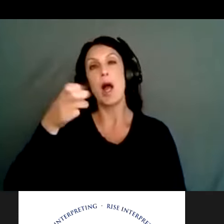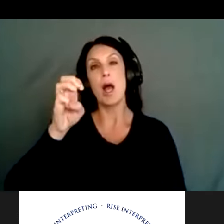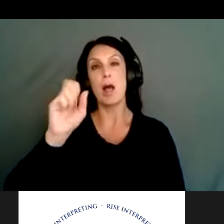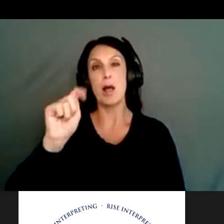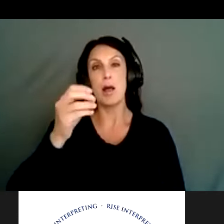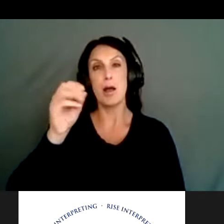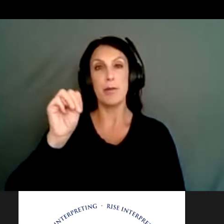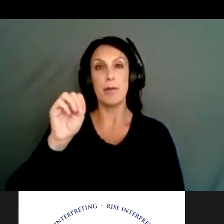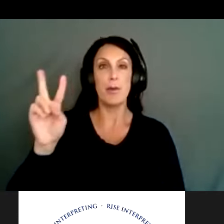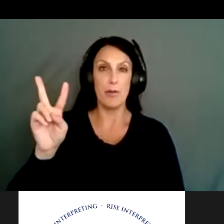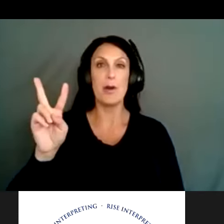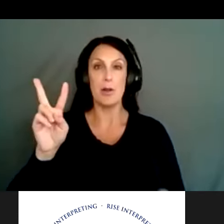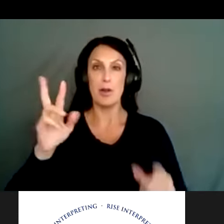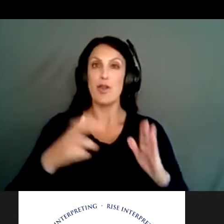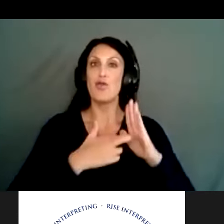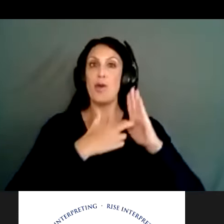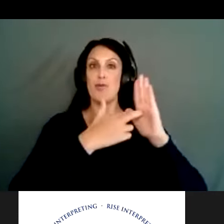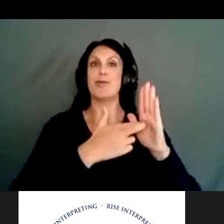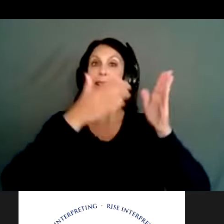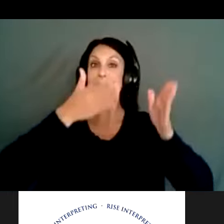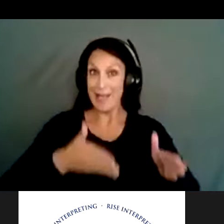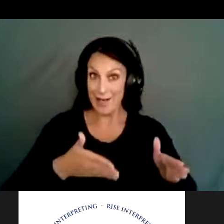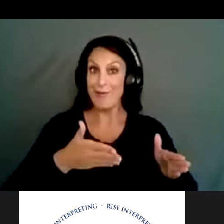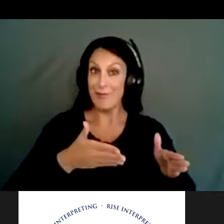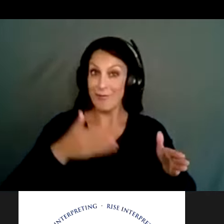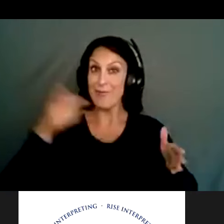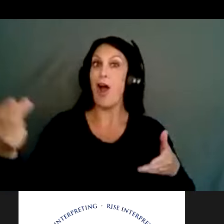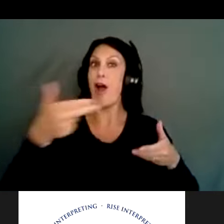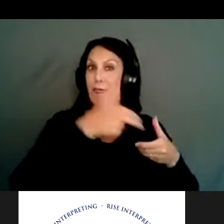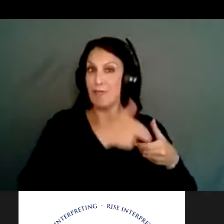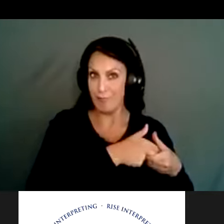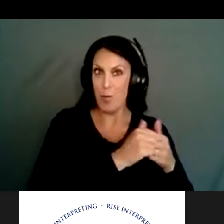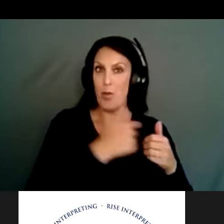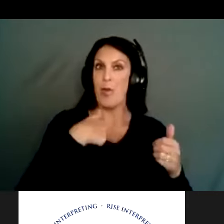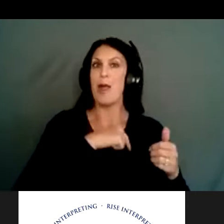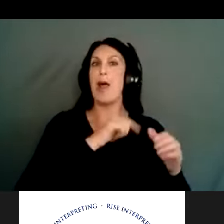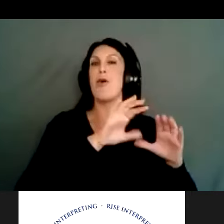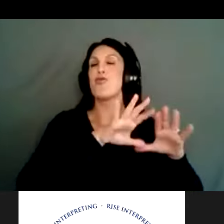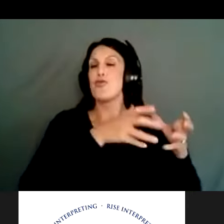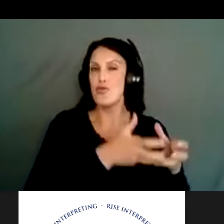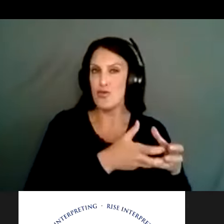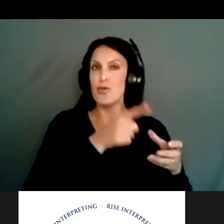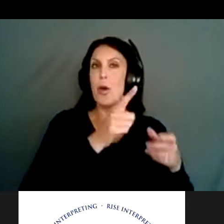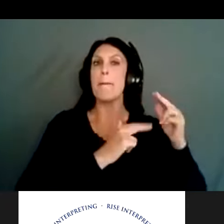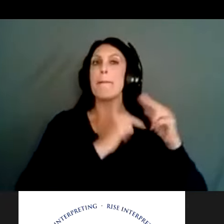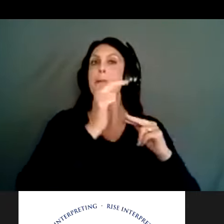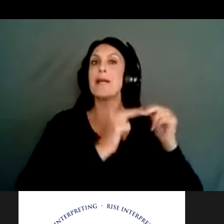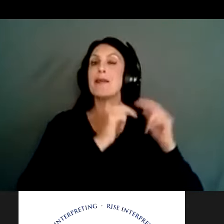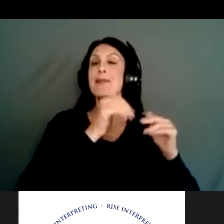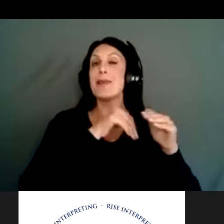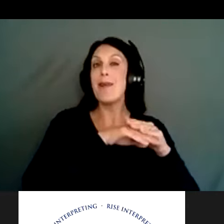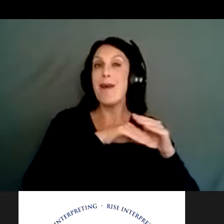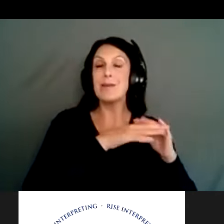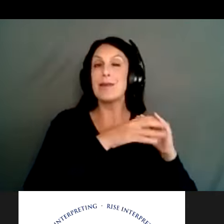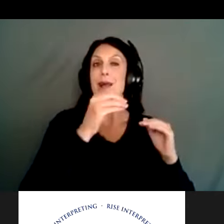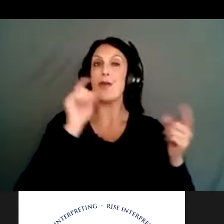Um, I think there's a representative that's been in our group sets, uh, in the meeting today, they've been doing bar, uh, which is building assets and reducing risks, uh, where they